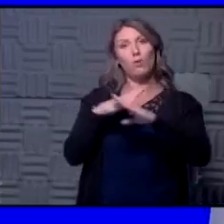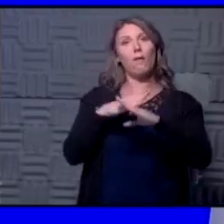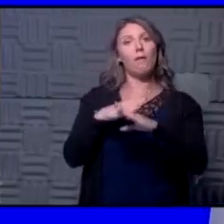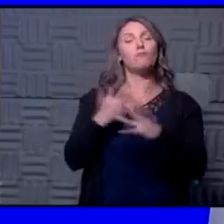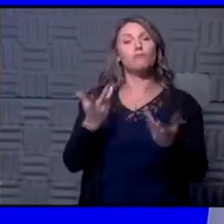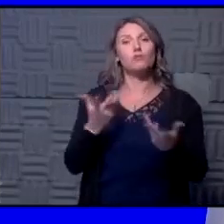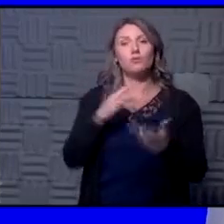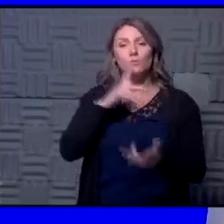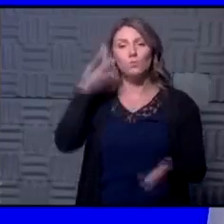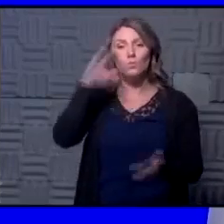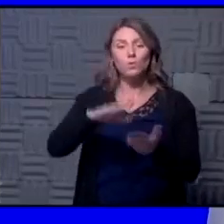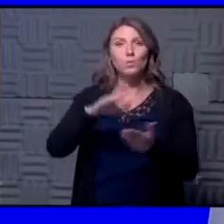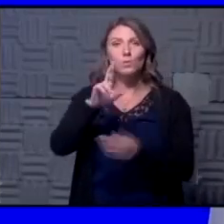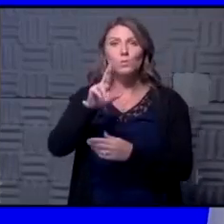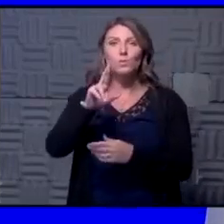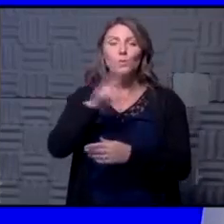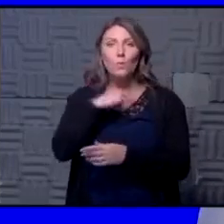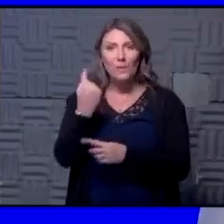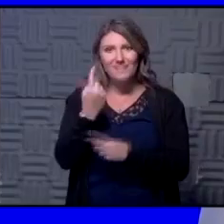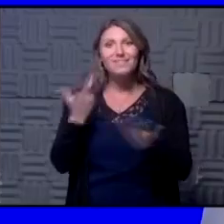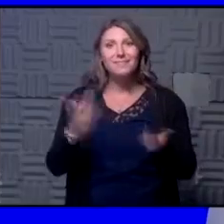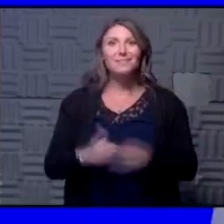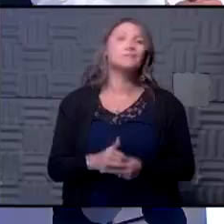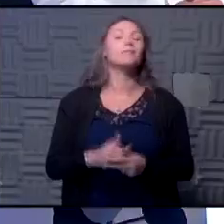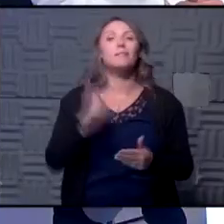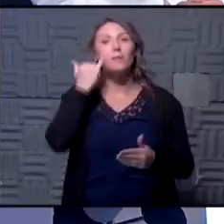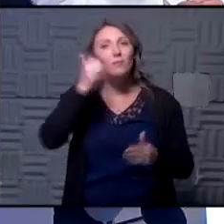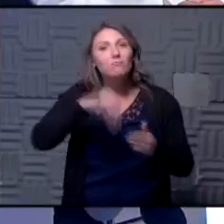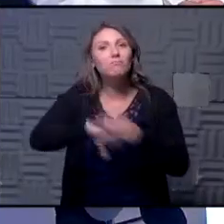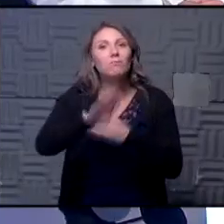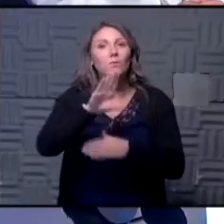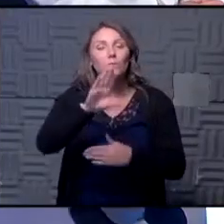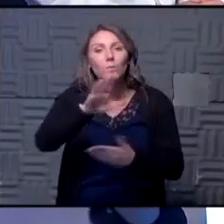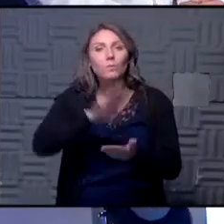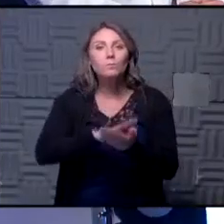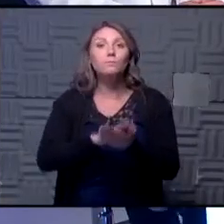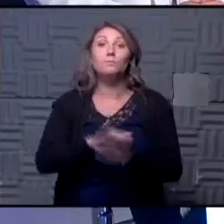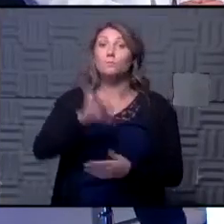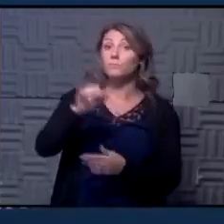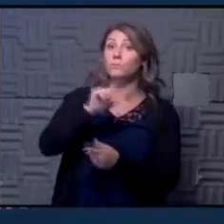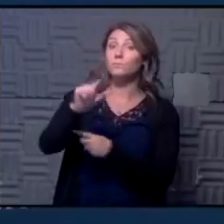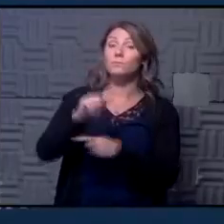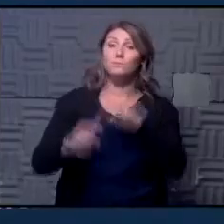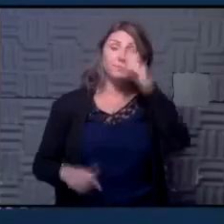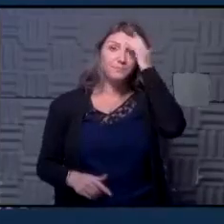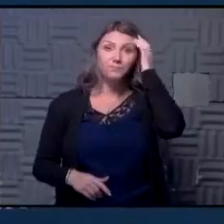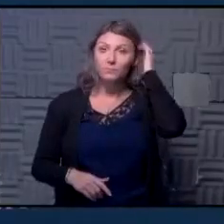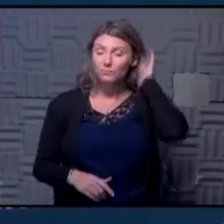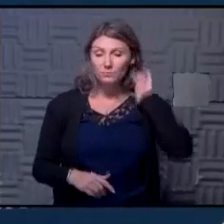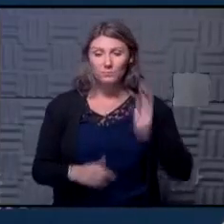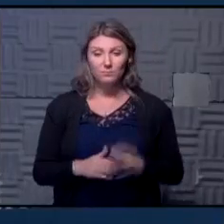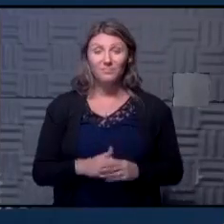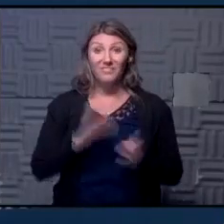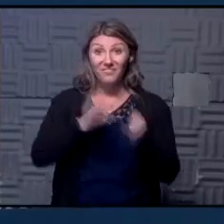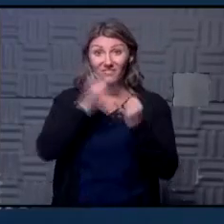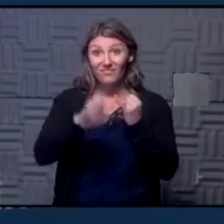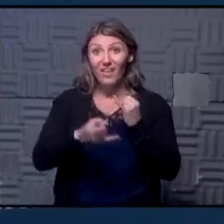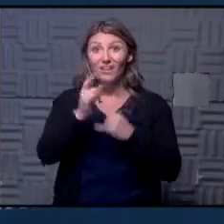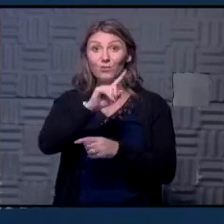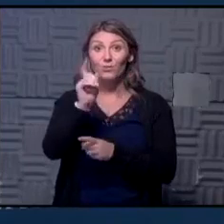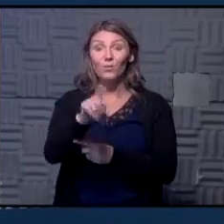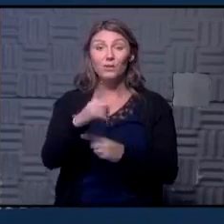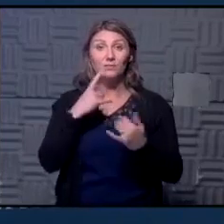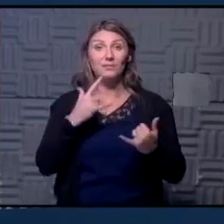that risk that it comes into your school good question jill all right our final question today